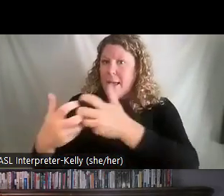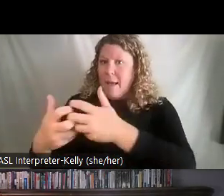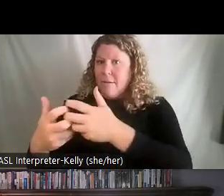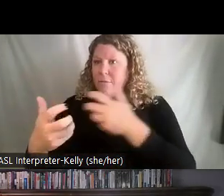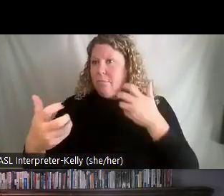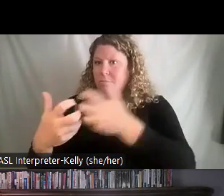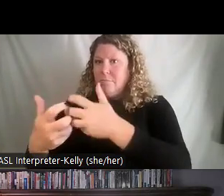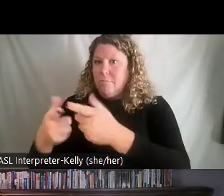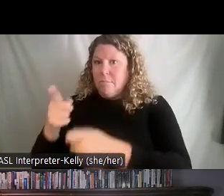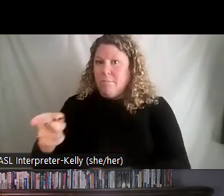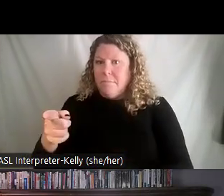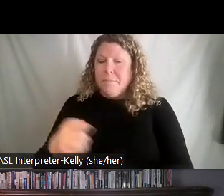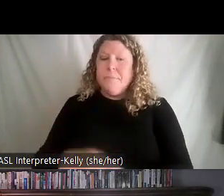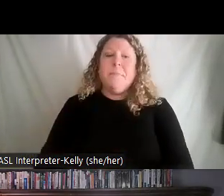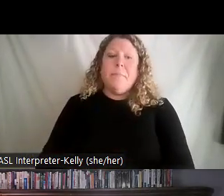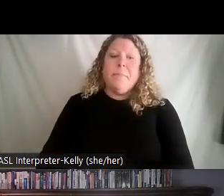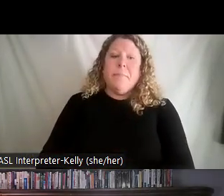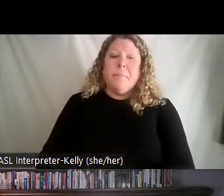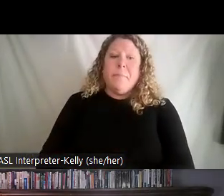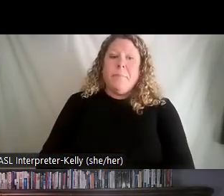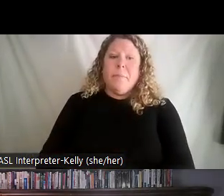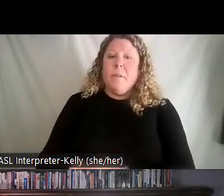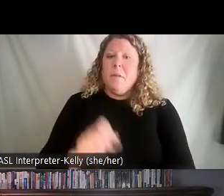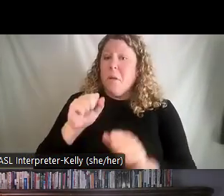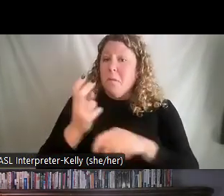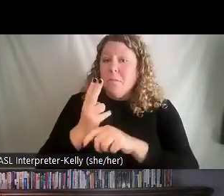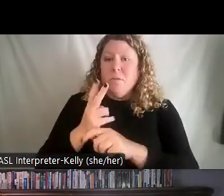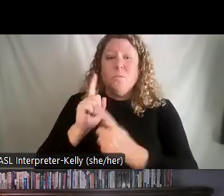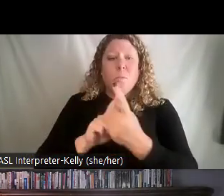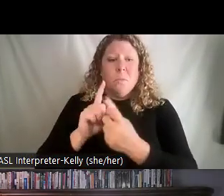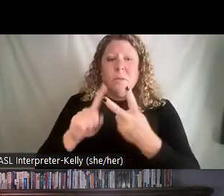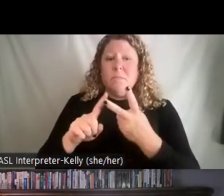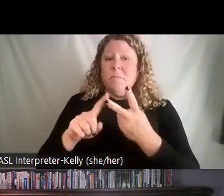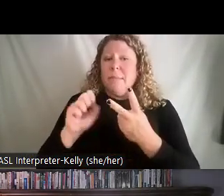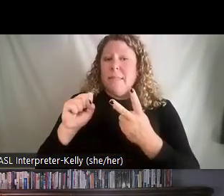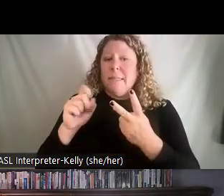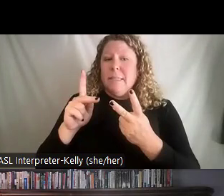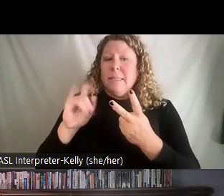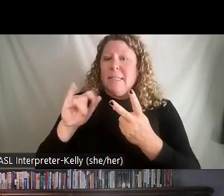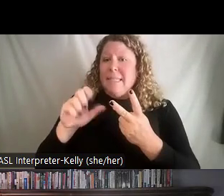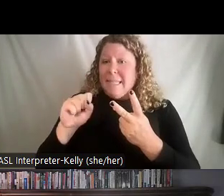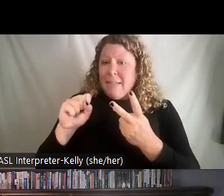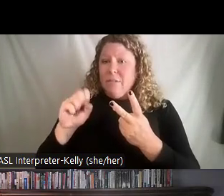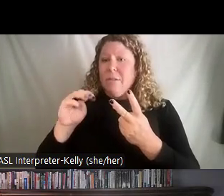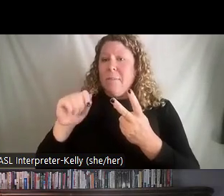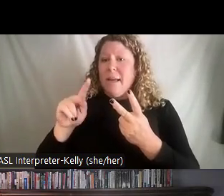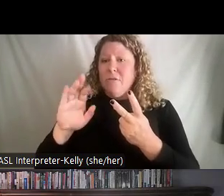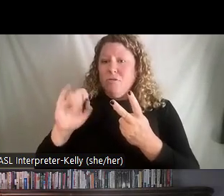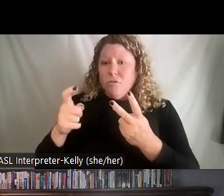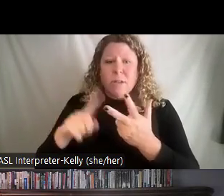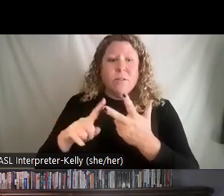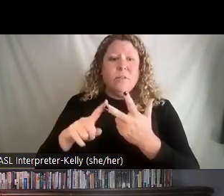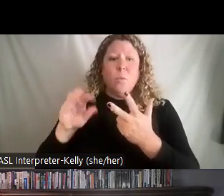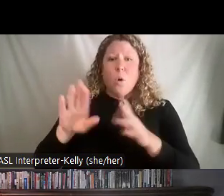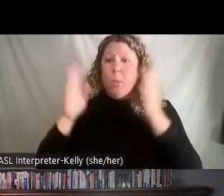And really, we get this through the skills matrix. We get this through open communication and through one-on-ones. Even explaining this model to your